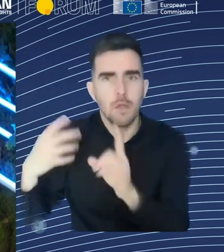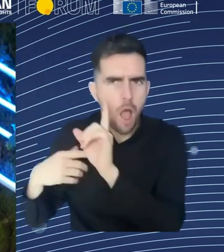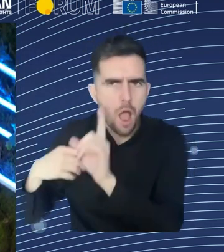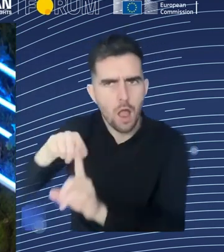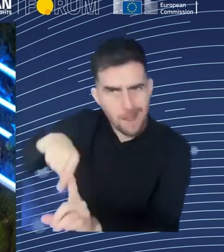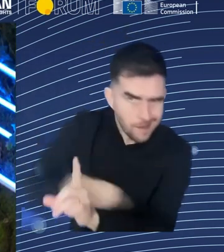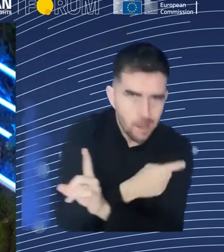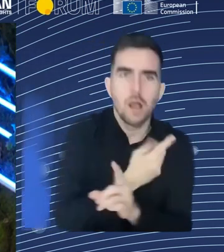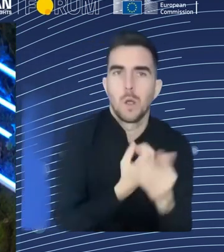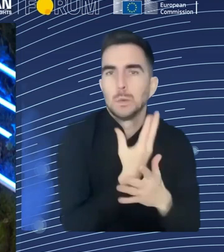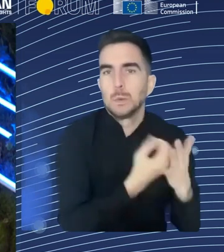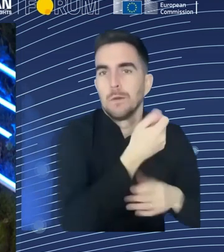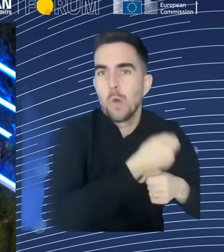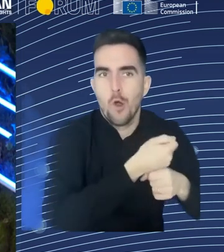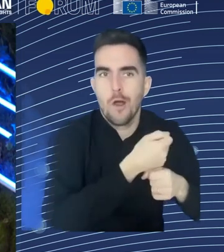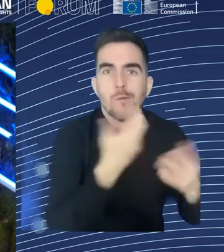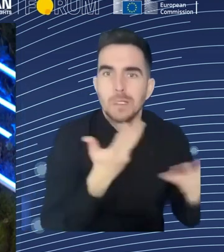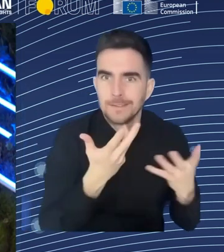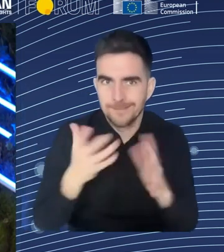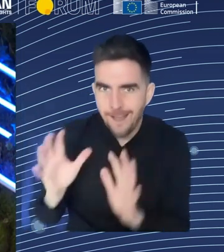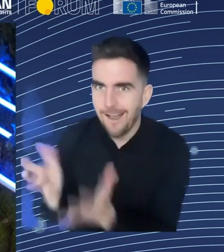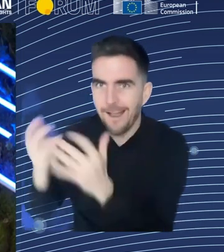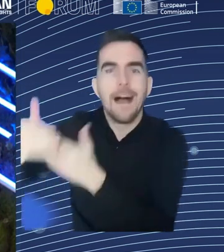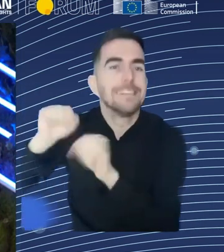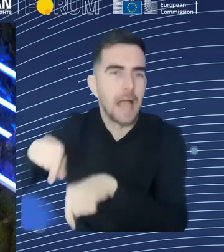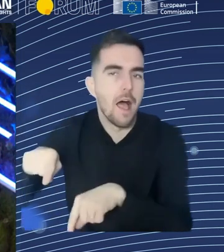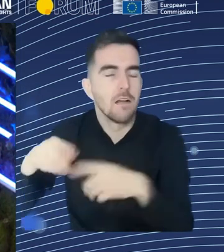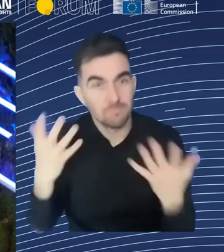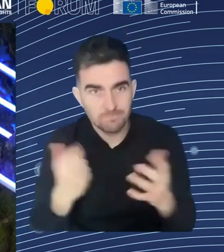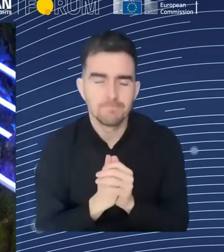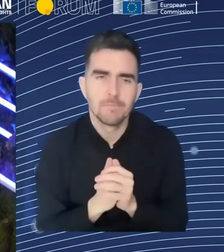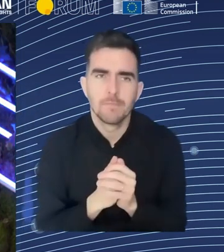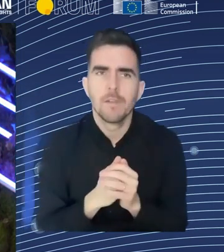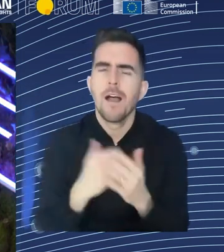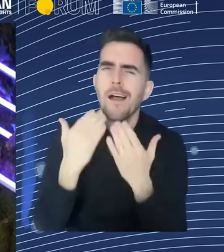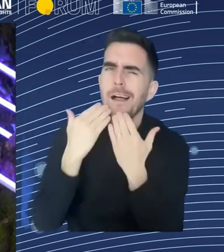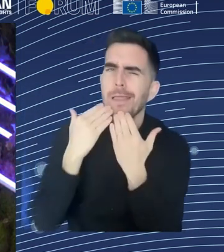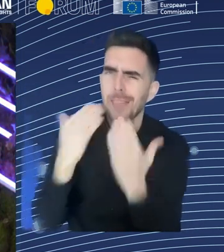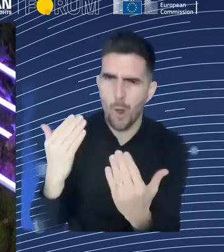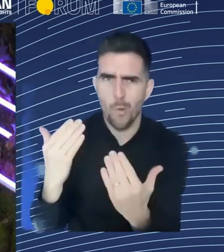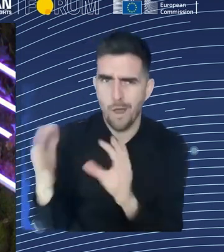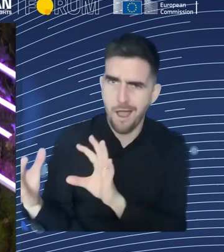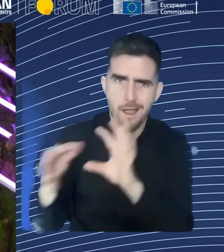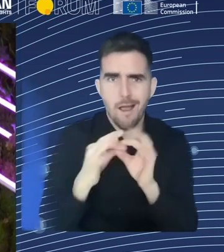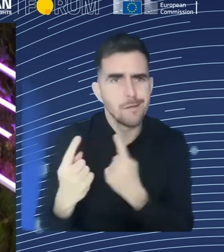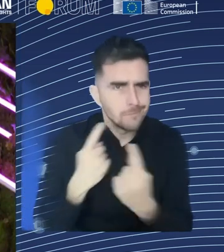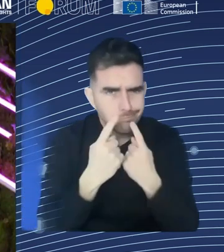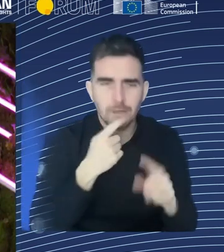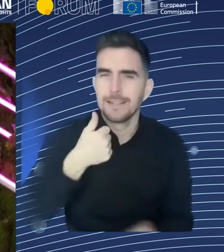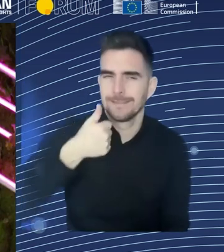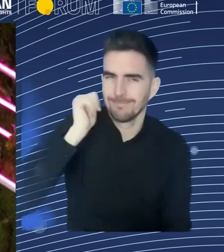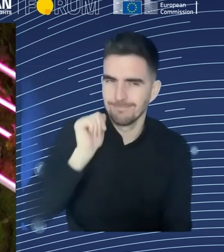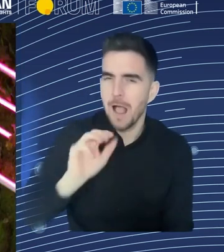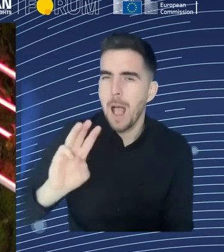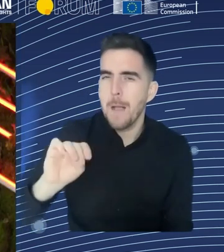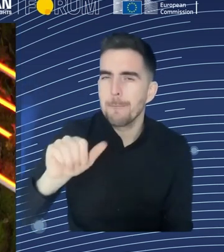Normally we have panels in which they're full of economists and lawyers, whatever, but we miss this perspective. So thank you for